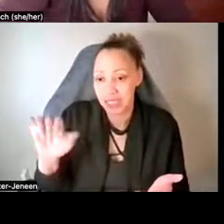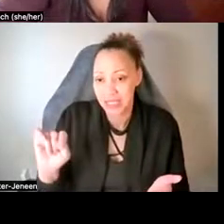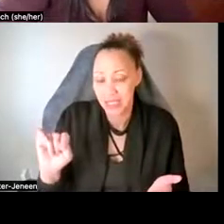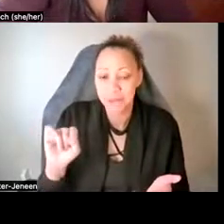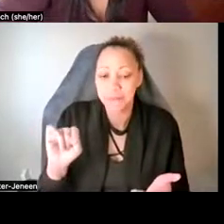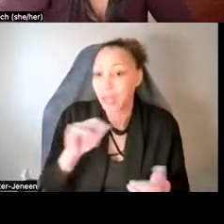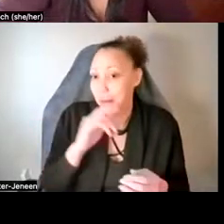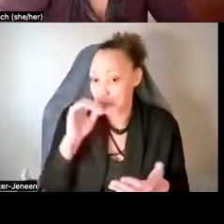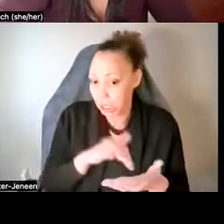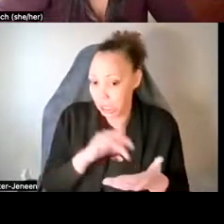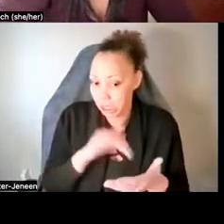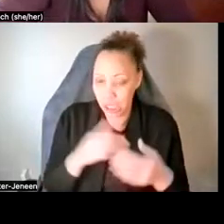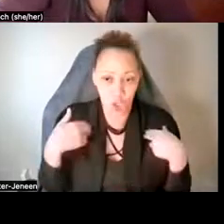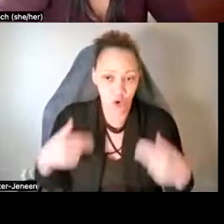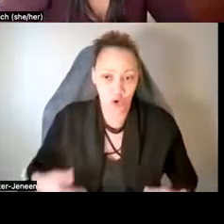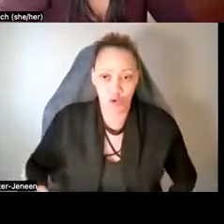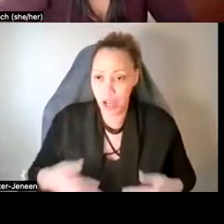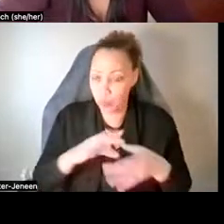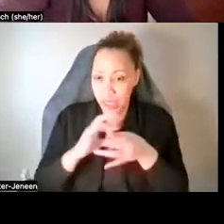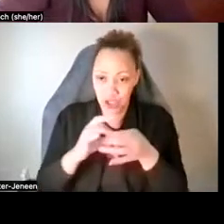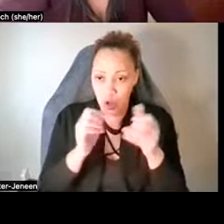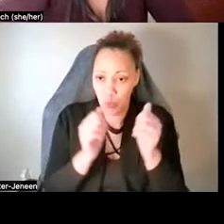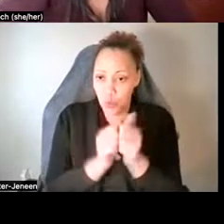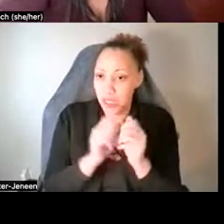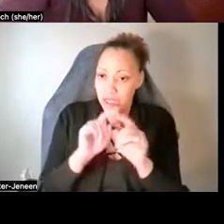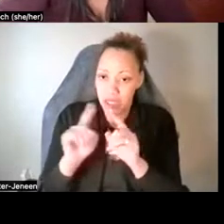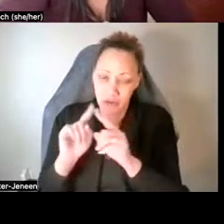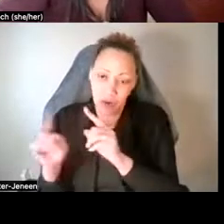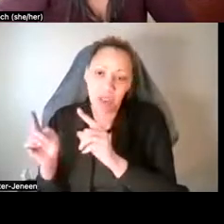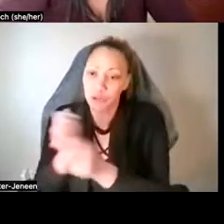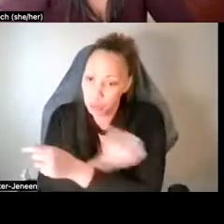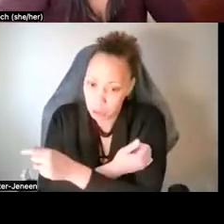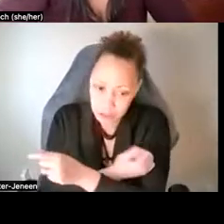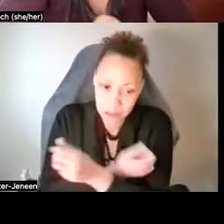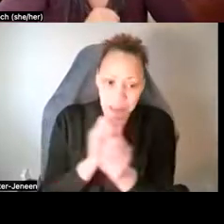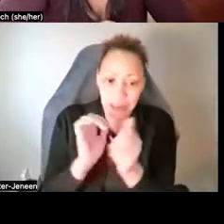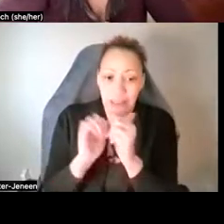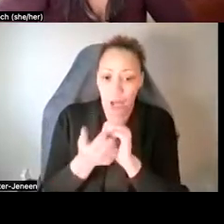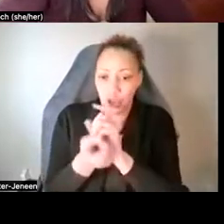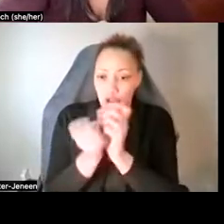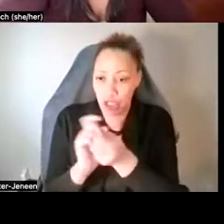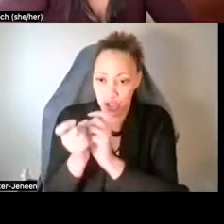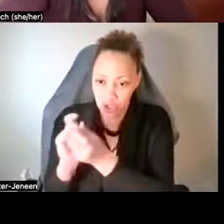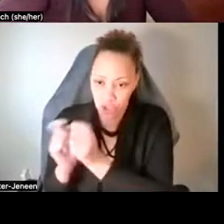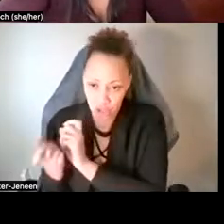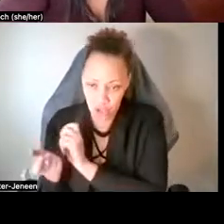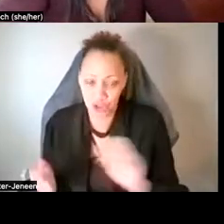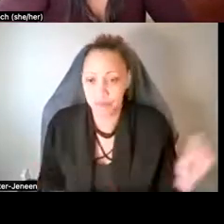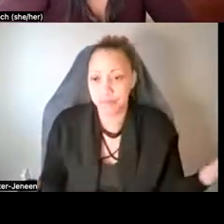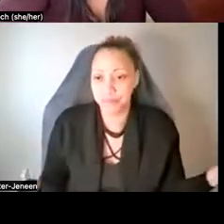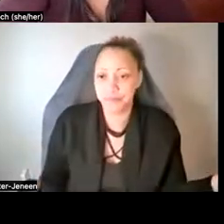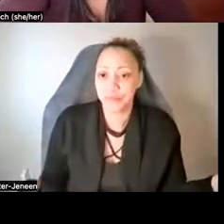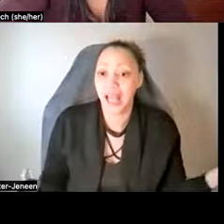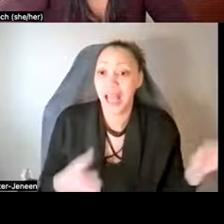studying humans' relationship with these substances and how this is changing over time and how, um, our culture